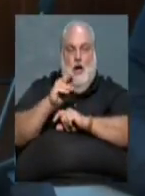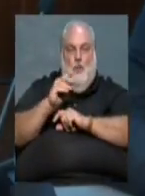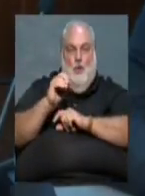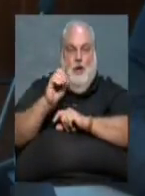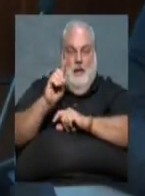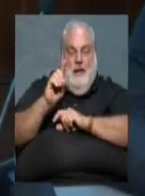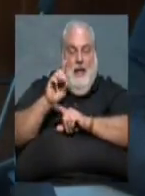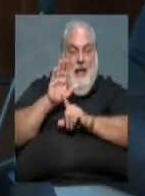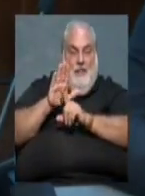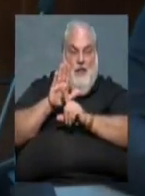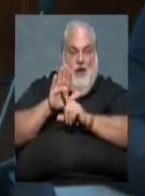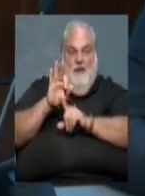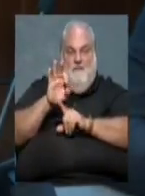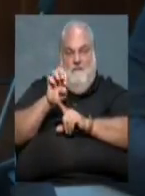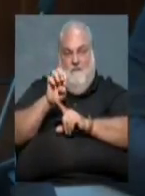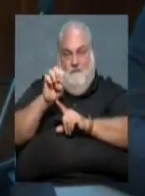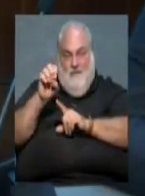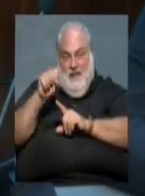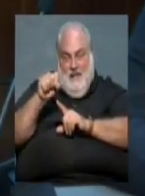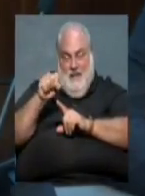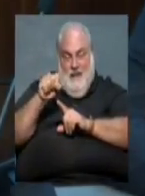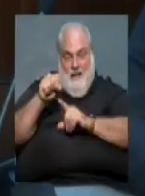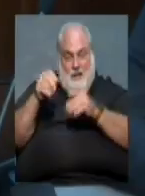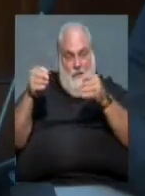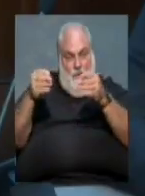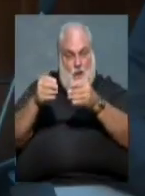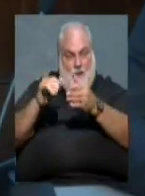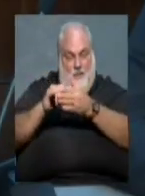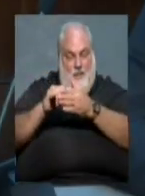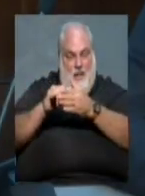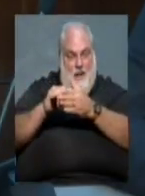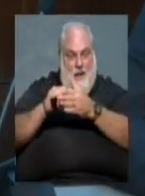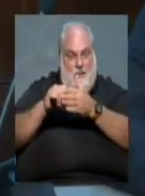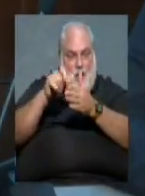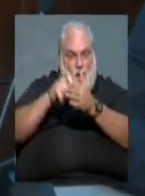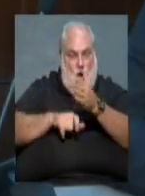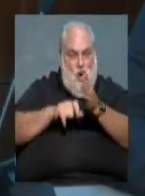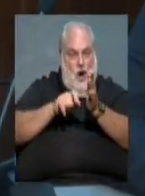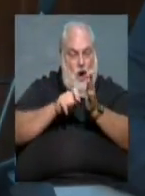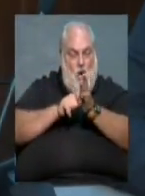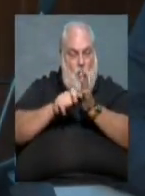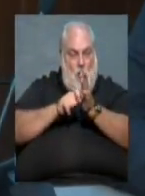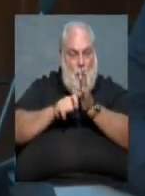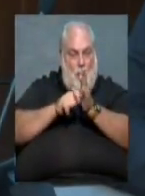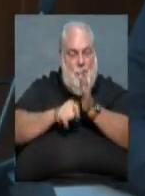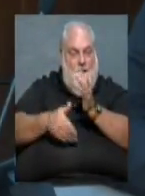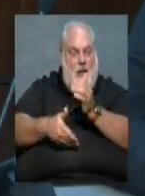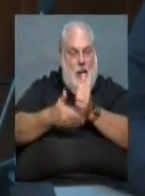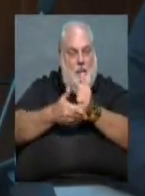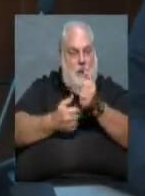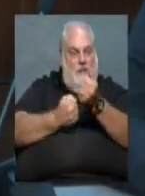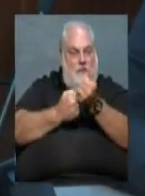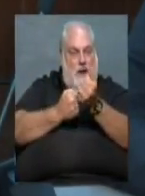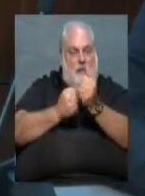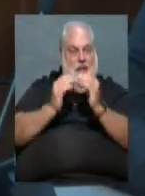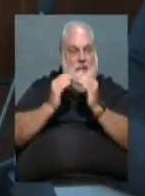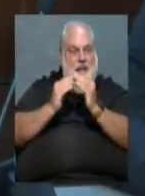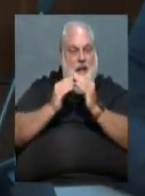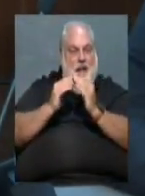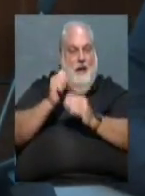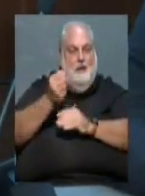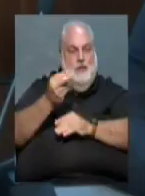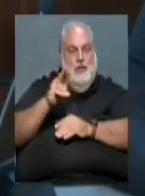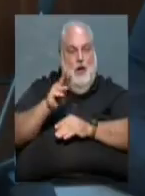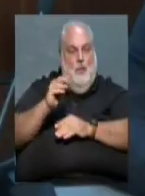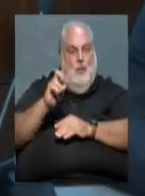fees, which are really the focus of those articles, have helped to fund the city of Sherwood substantially. And I